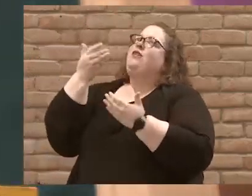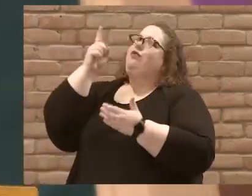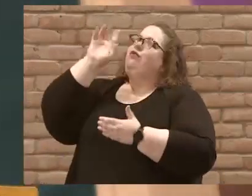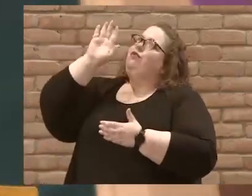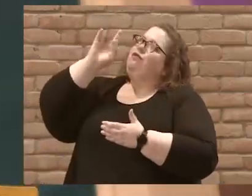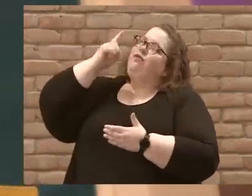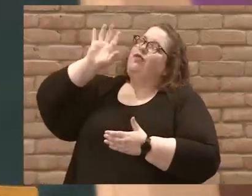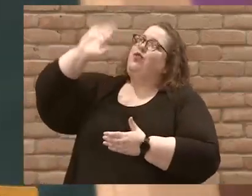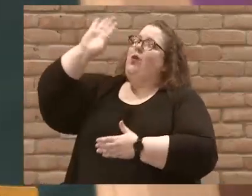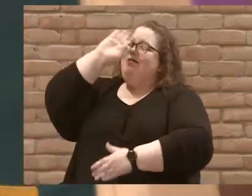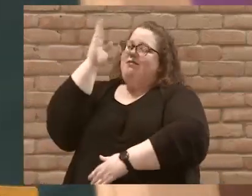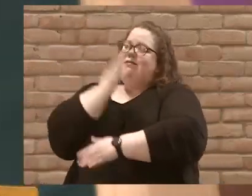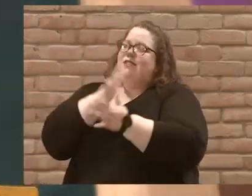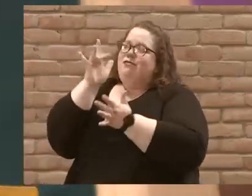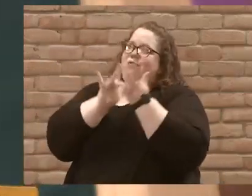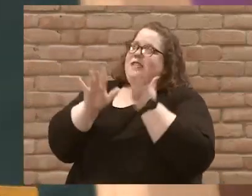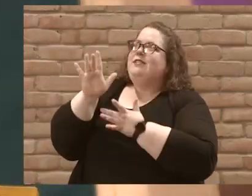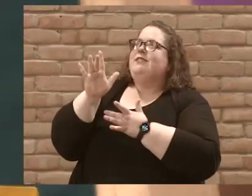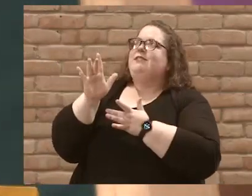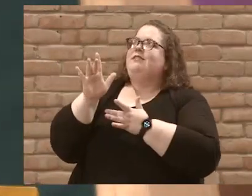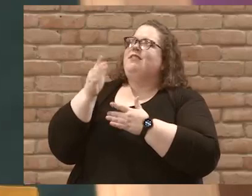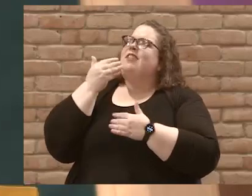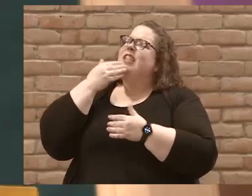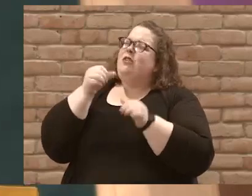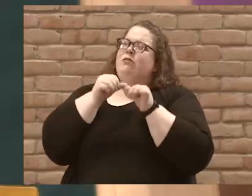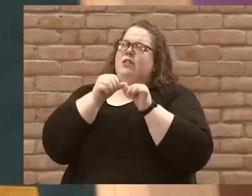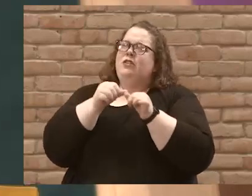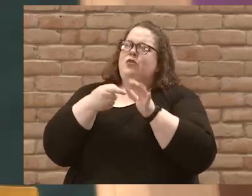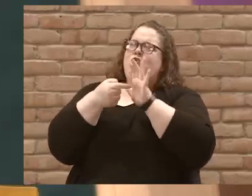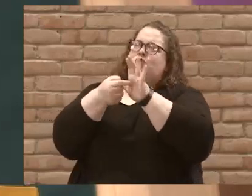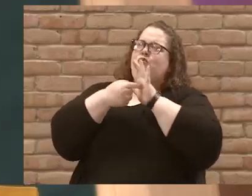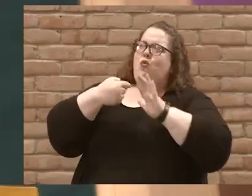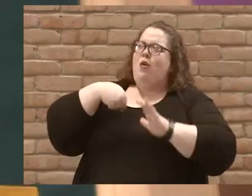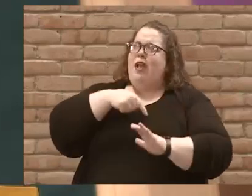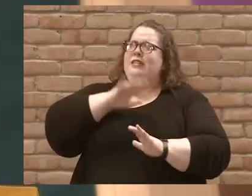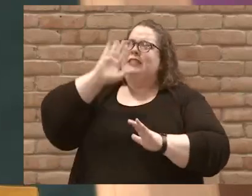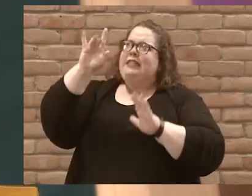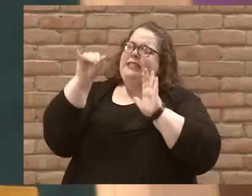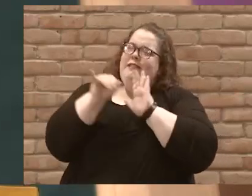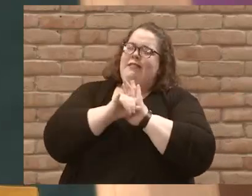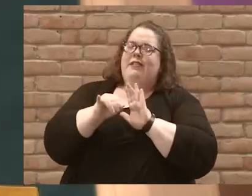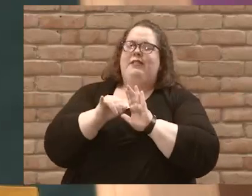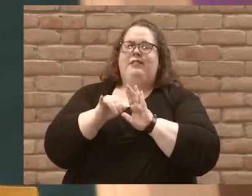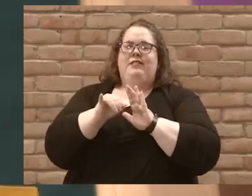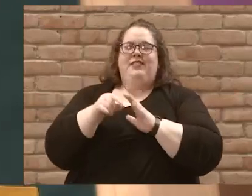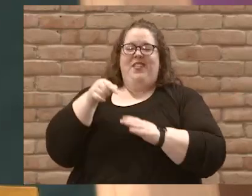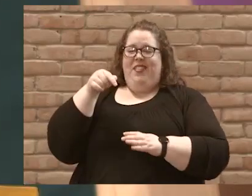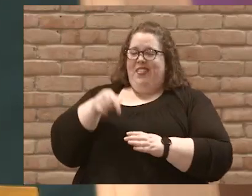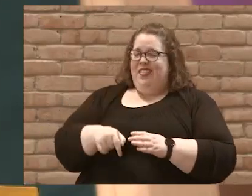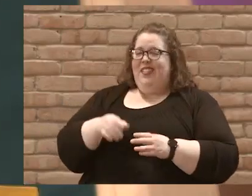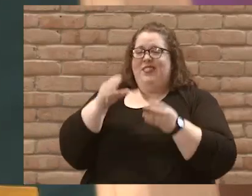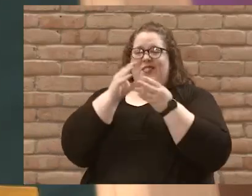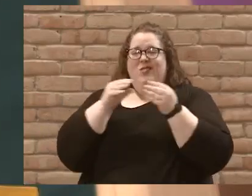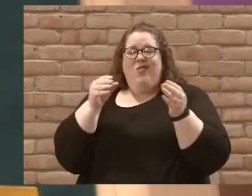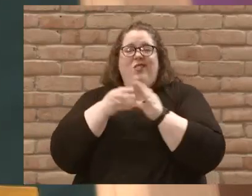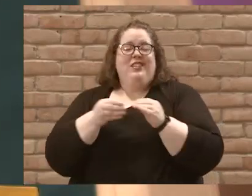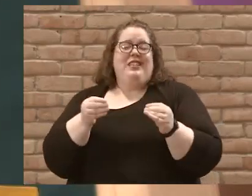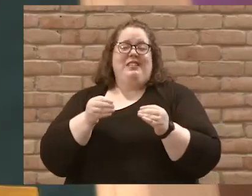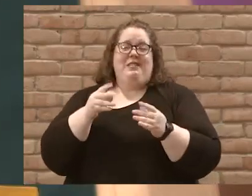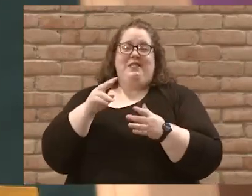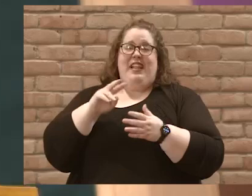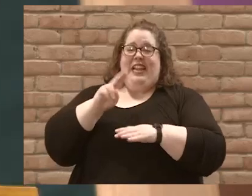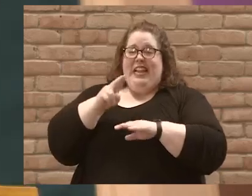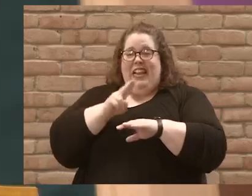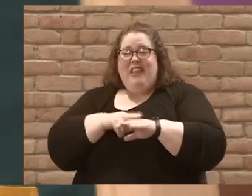Thanks for continuing to reveal his identity to us through this great account where even nature obeys him.